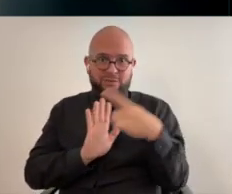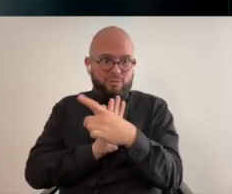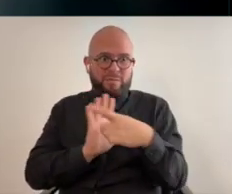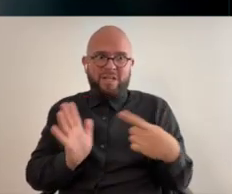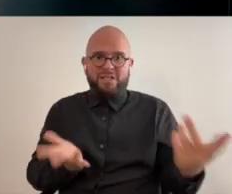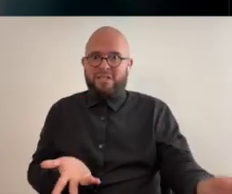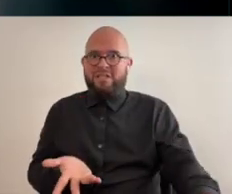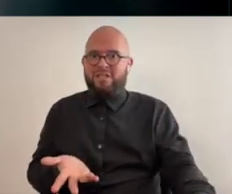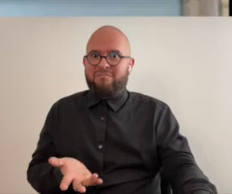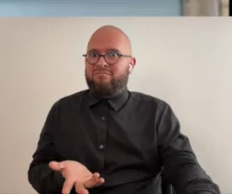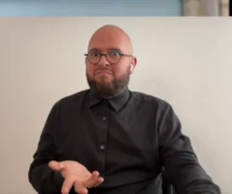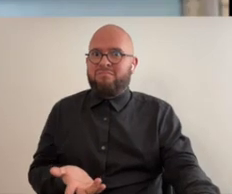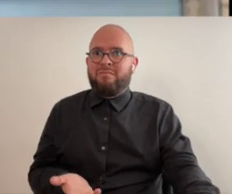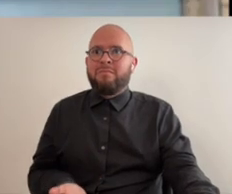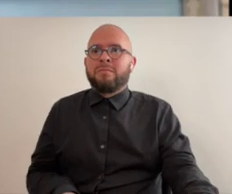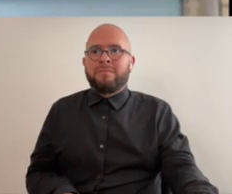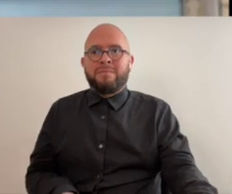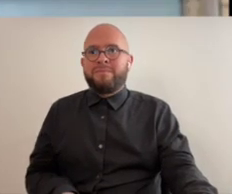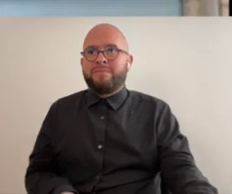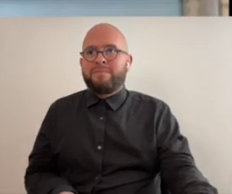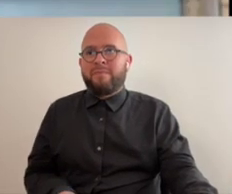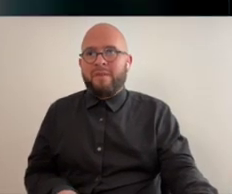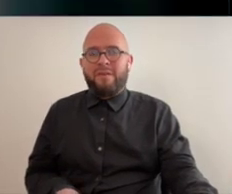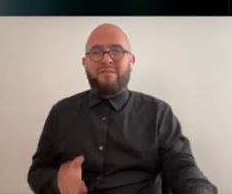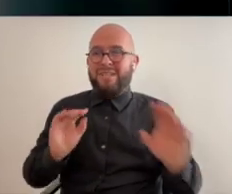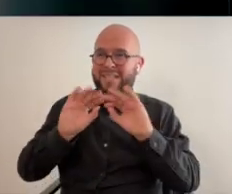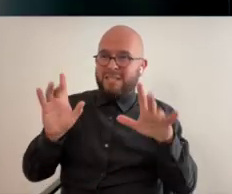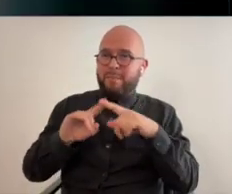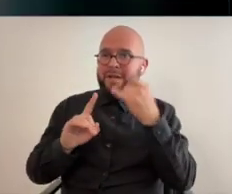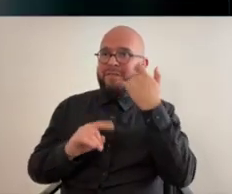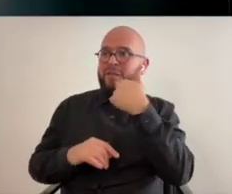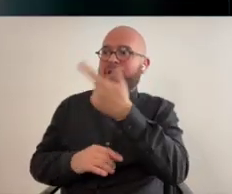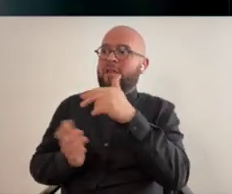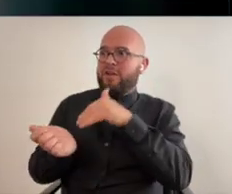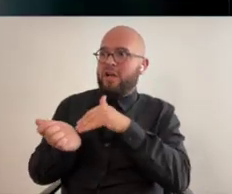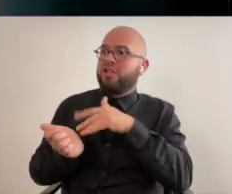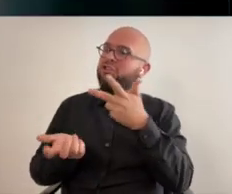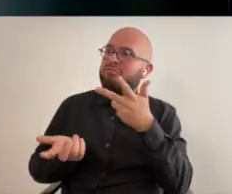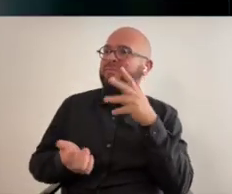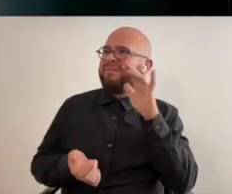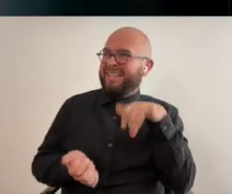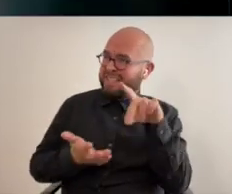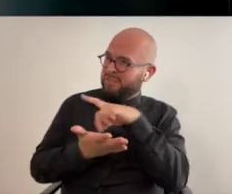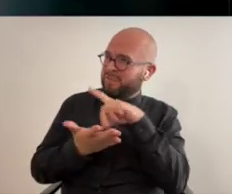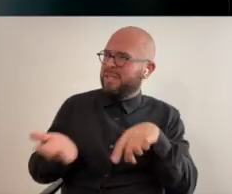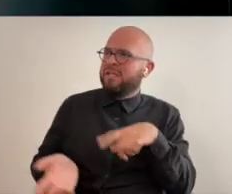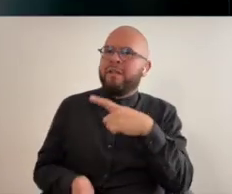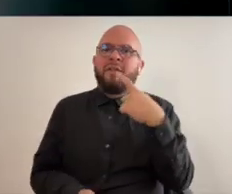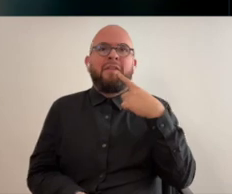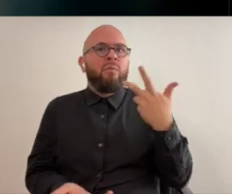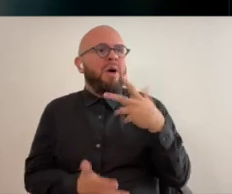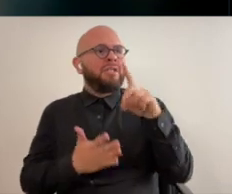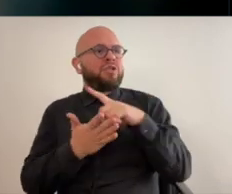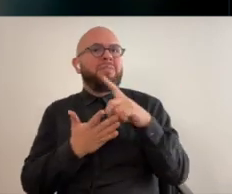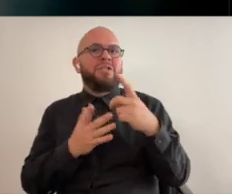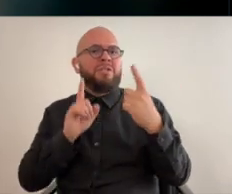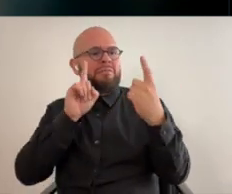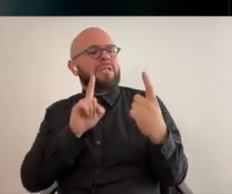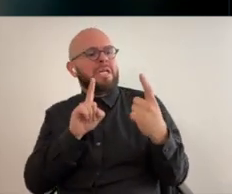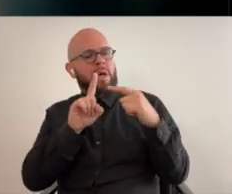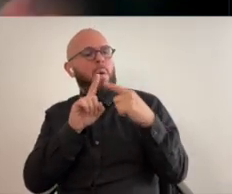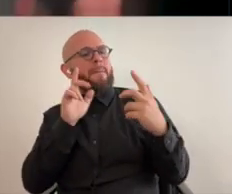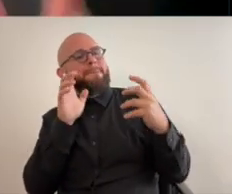discrimination yeah it just is it's very clear but when you tell the doctor that's discrimination they don't understand system